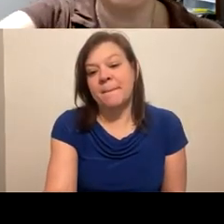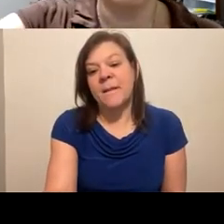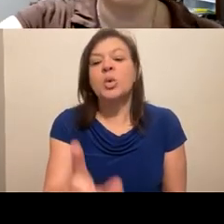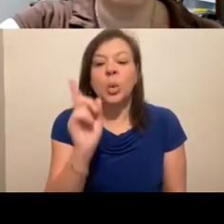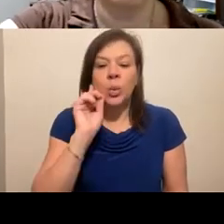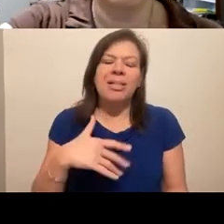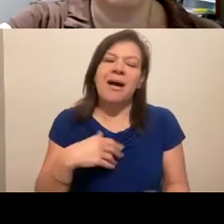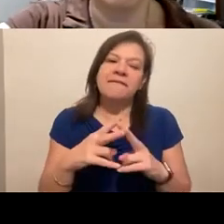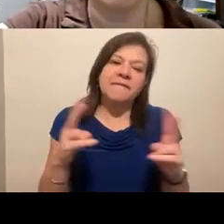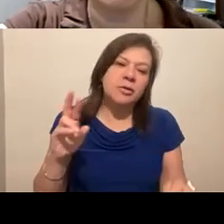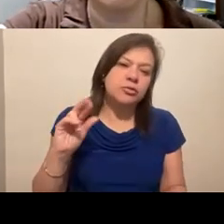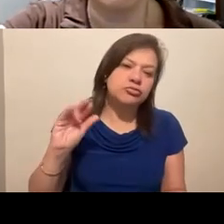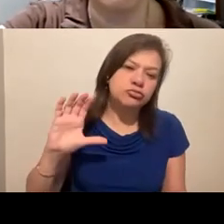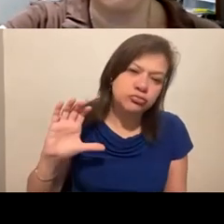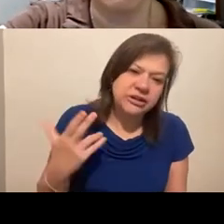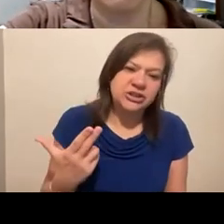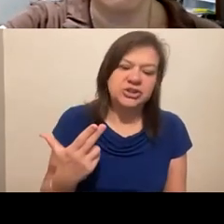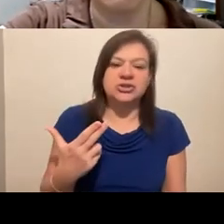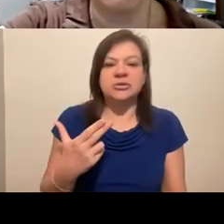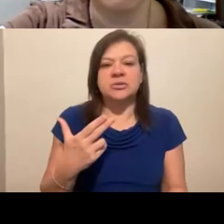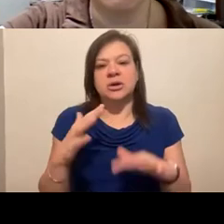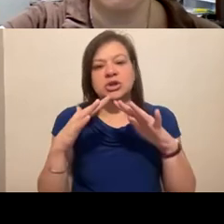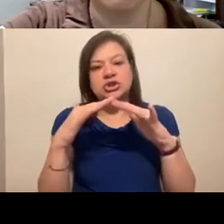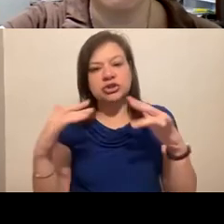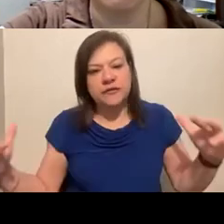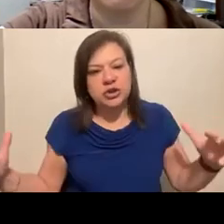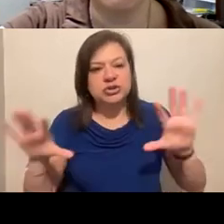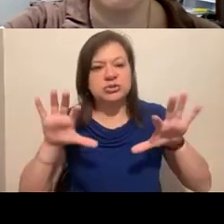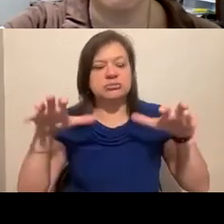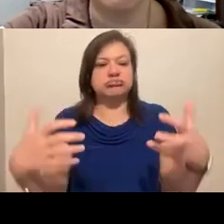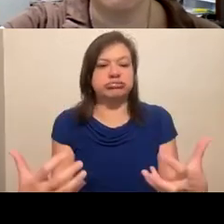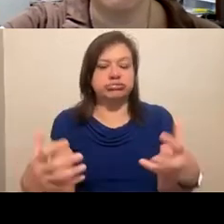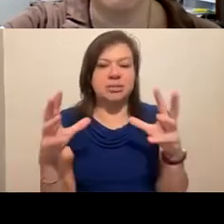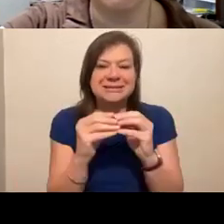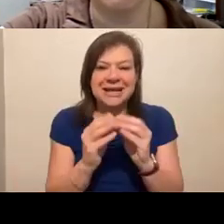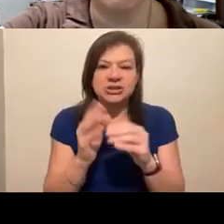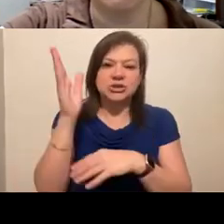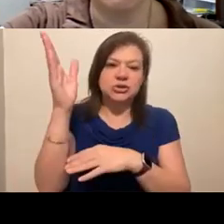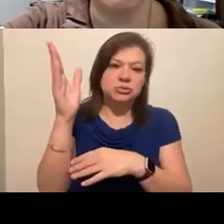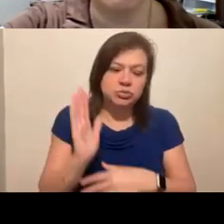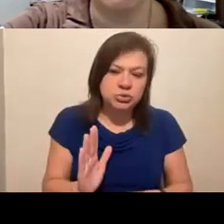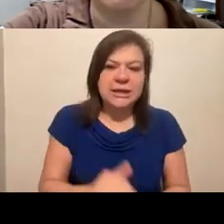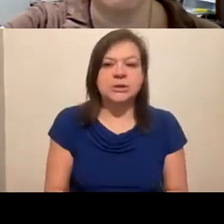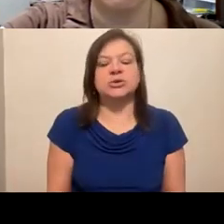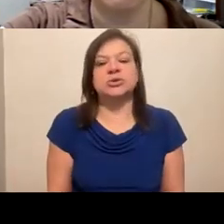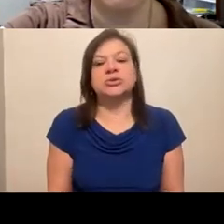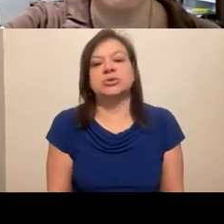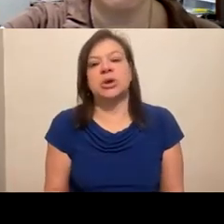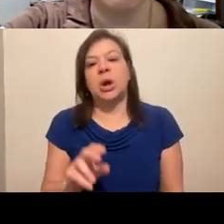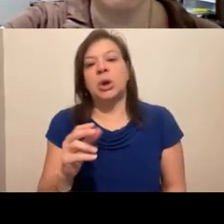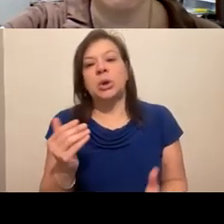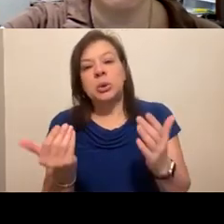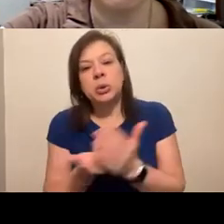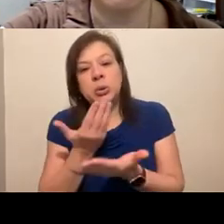and very diverse set of sessions and presenters and new stuff and